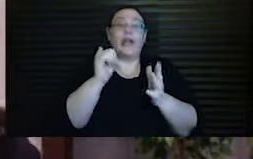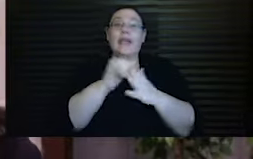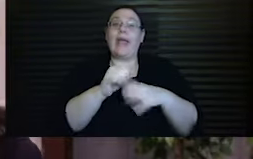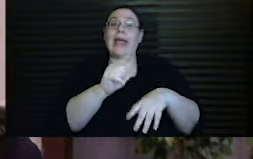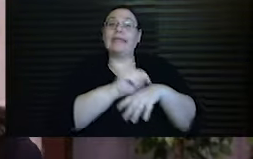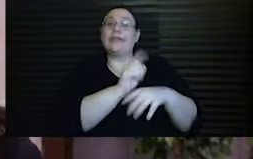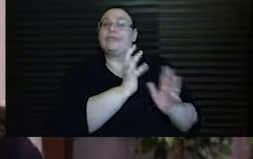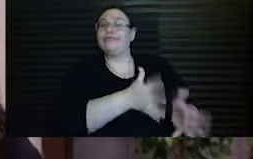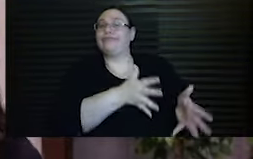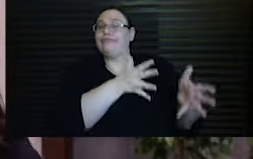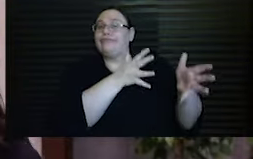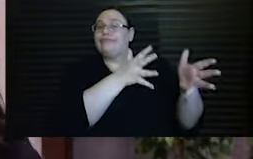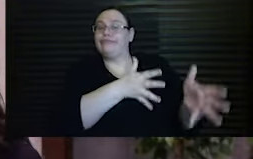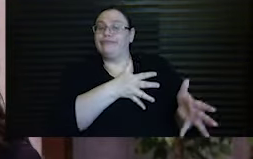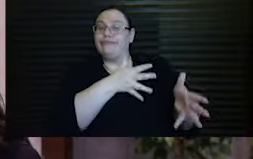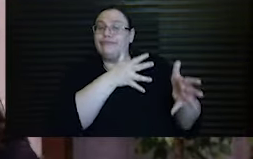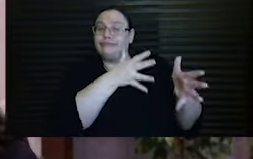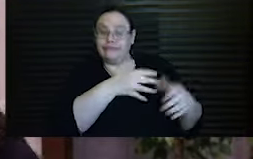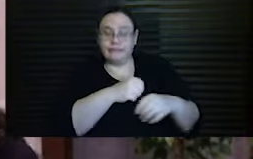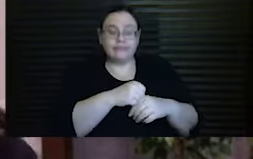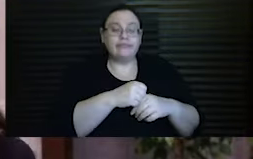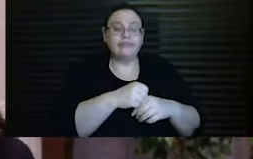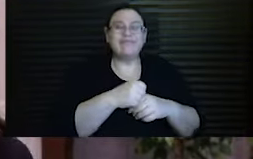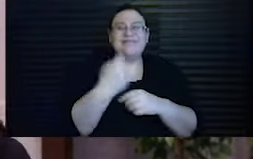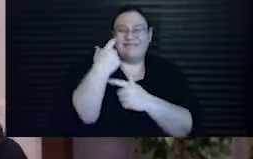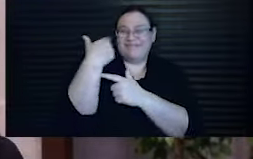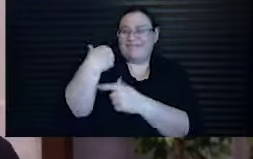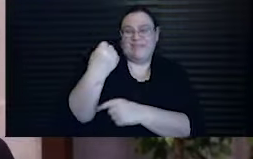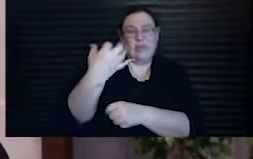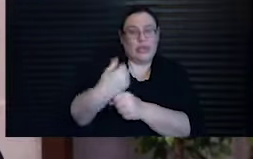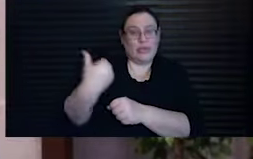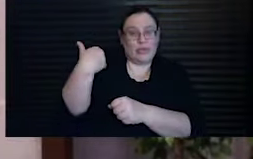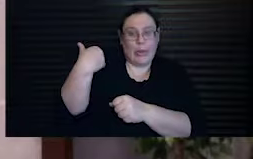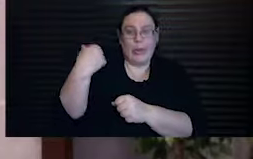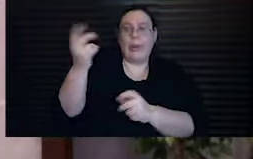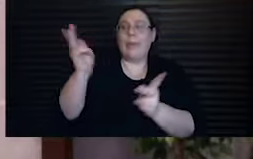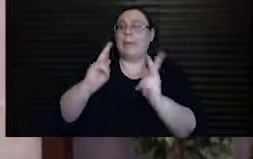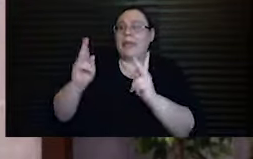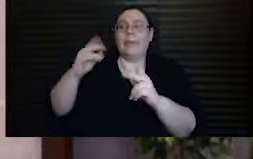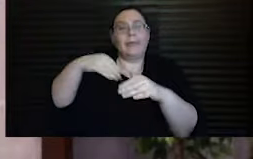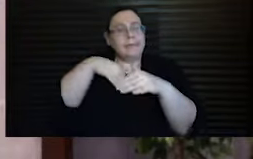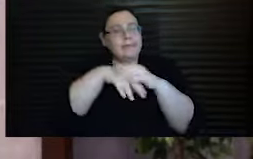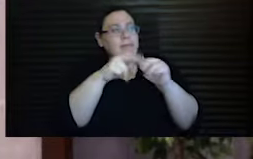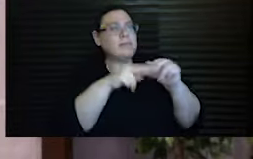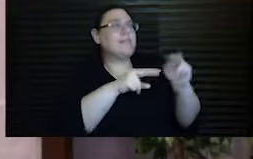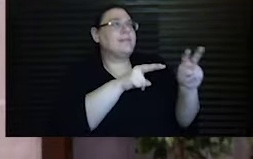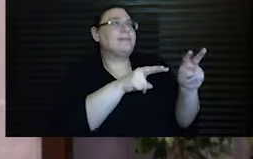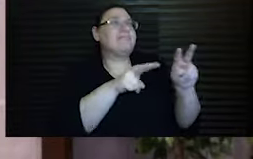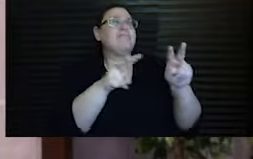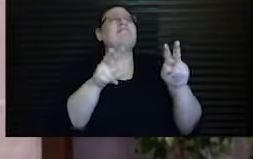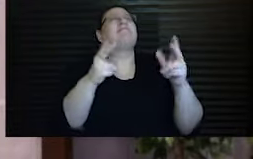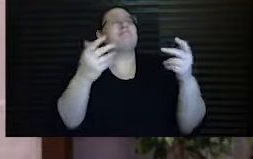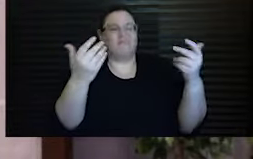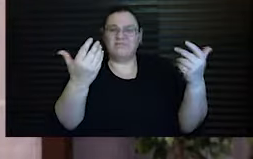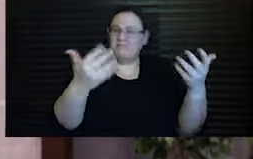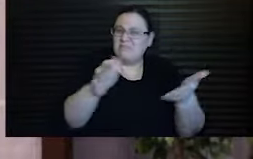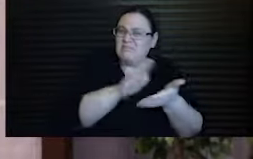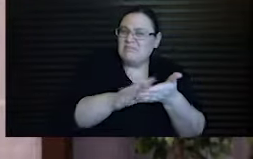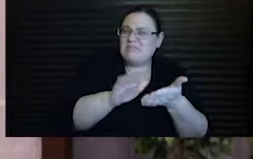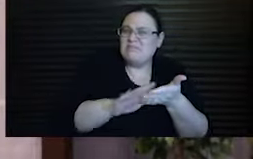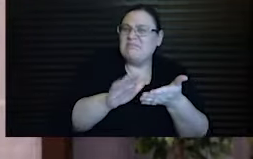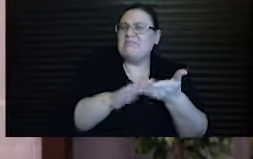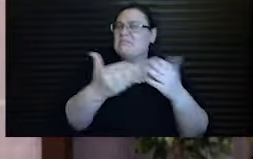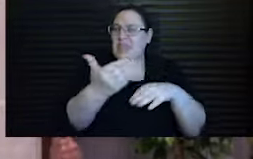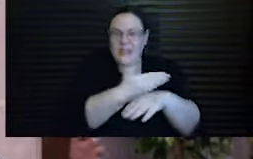empty and desolate. But a couple of years ago, some people entered the building in order to try to clean it up and maybe